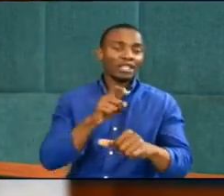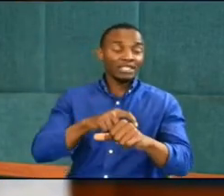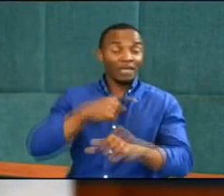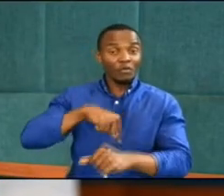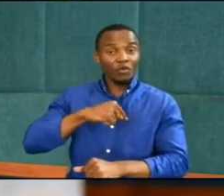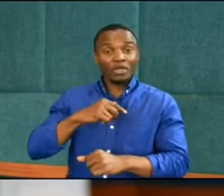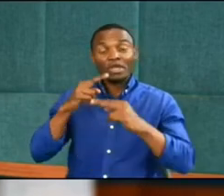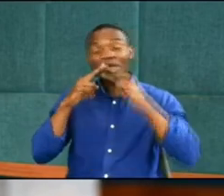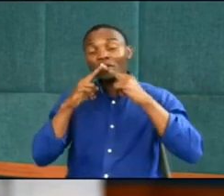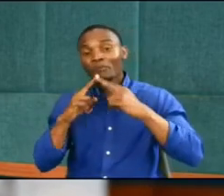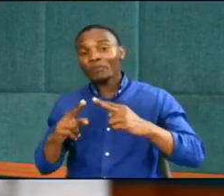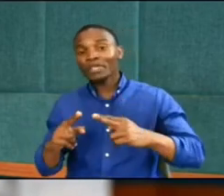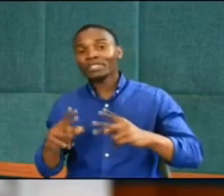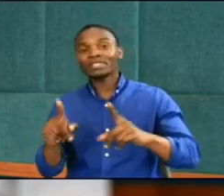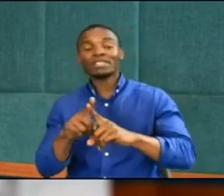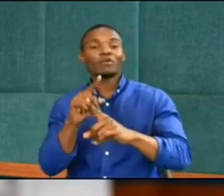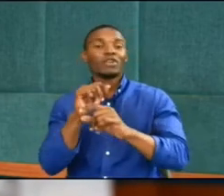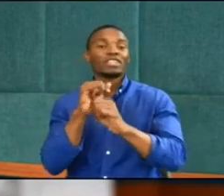safety.